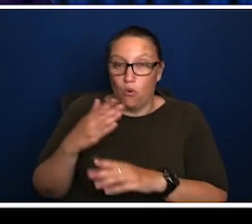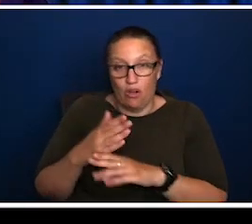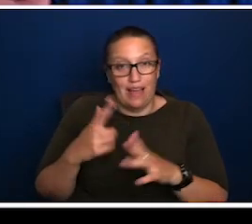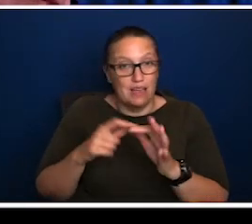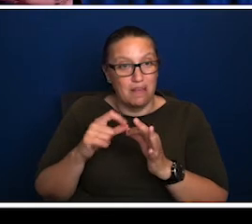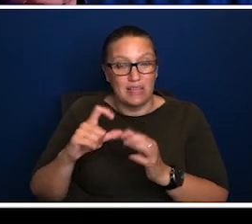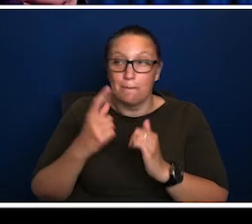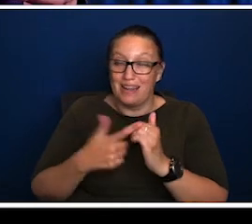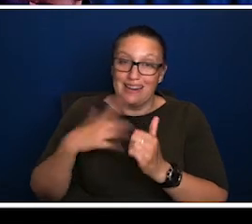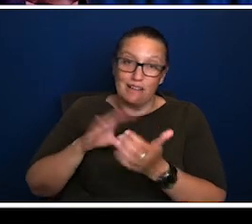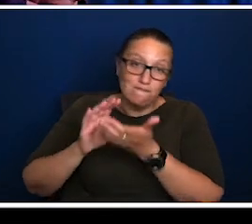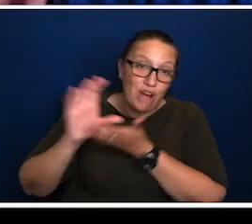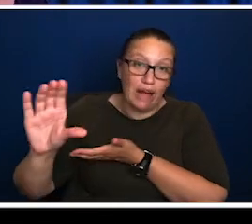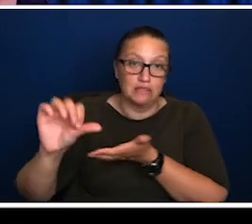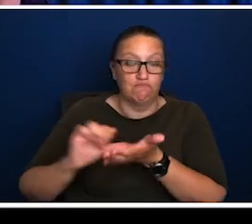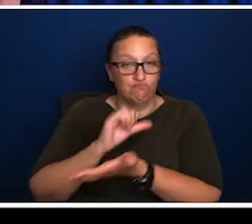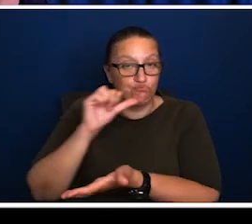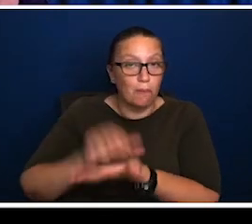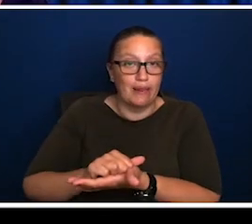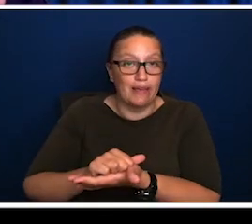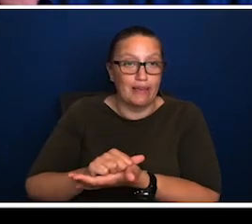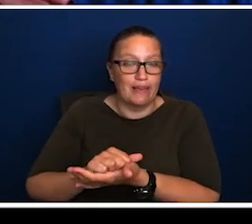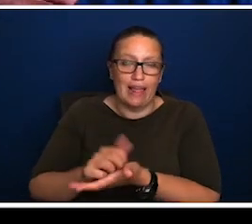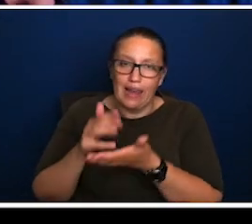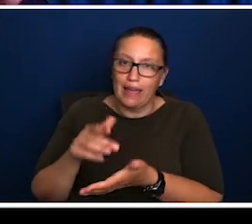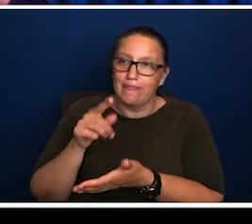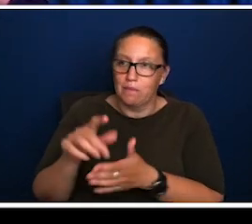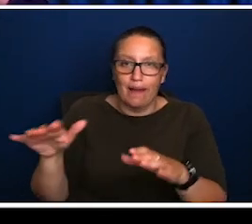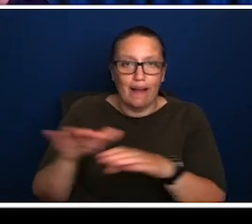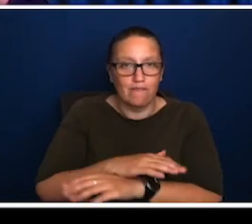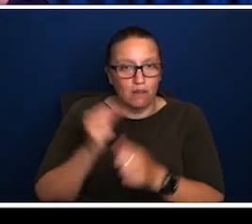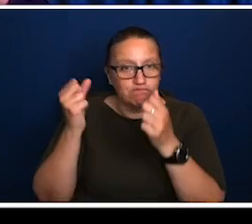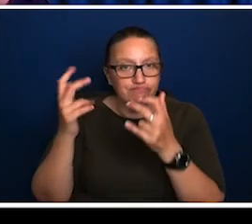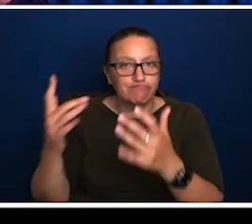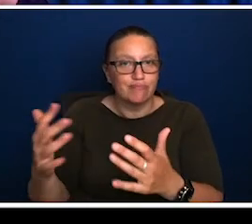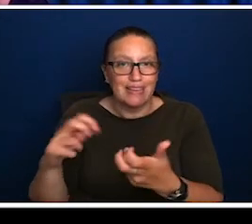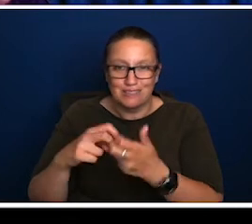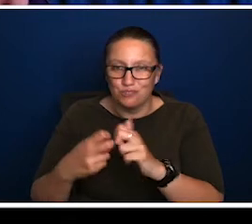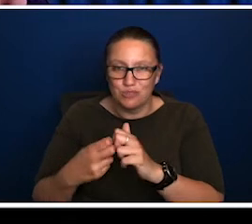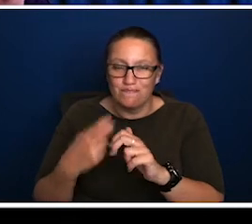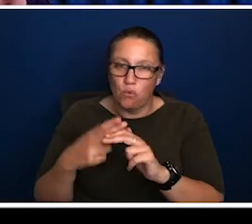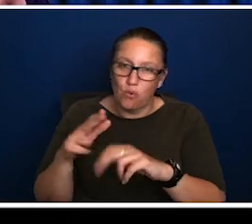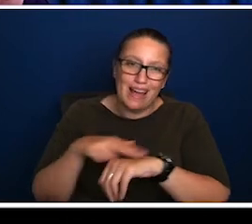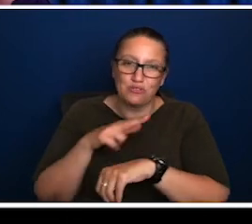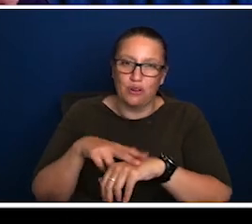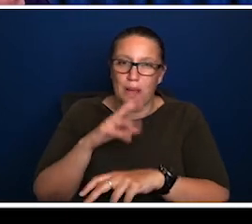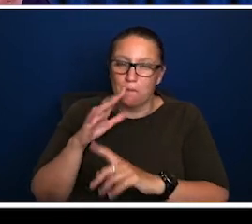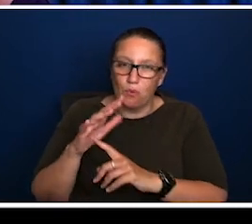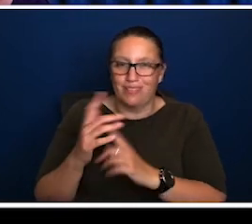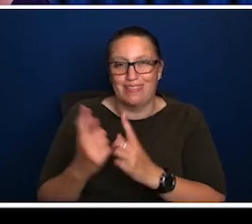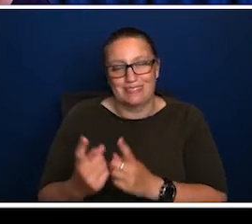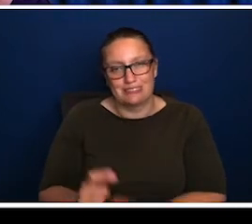a vested interest. Of course, I have done work for the ABC and have continued working with the ABC. But I think you need to fund that organisation